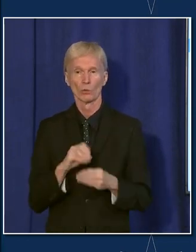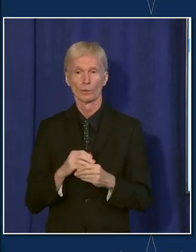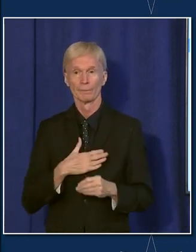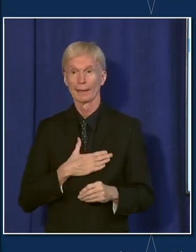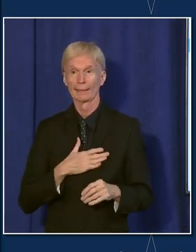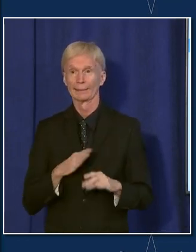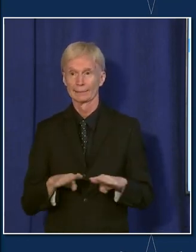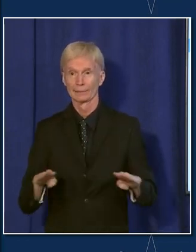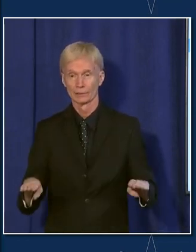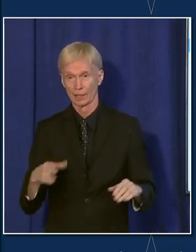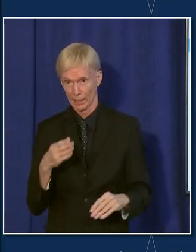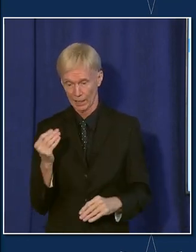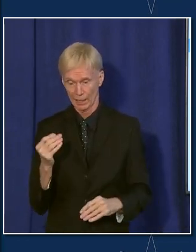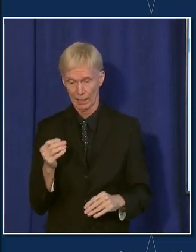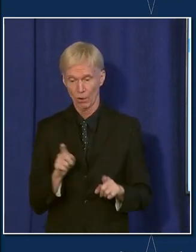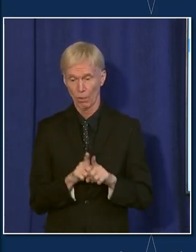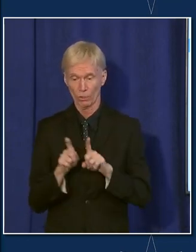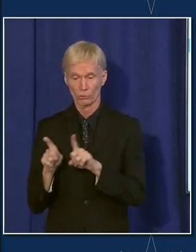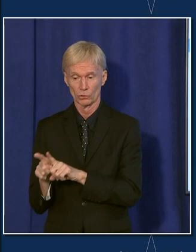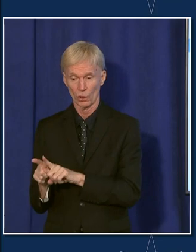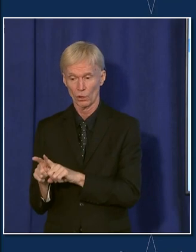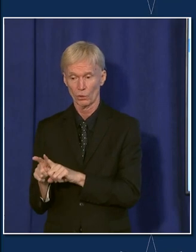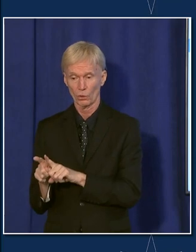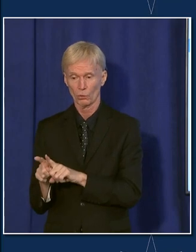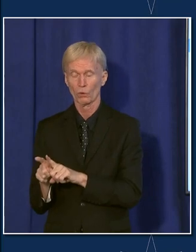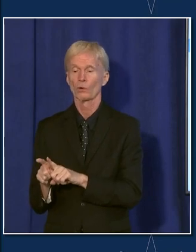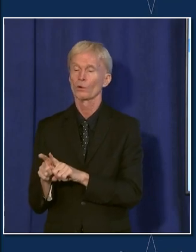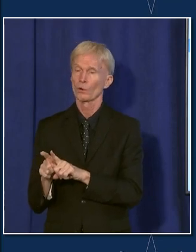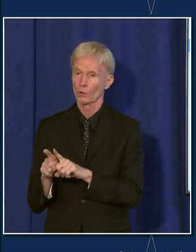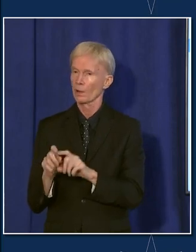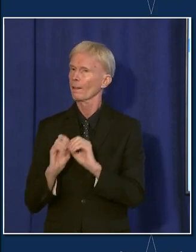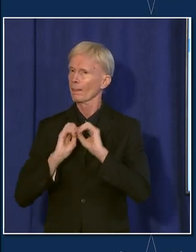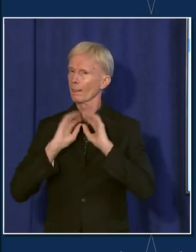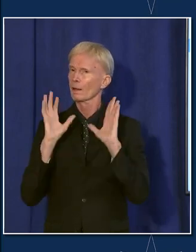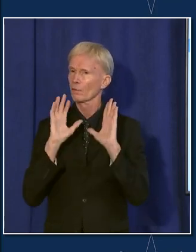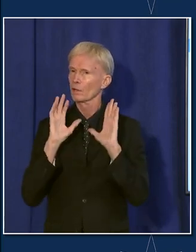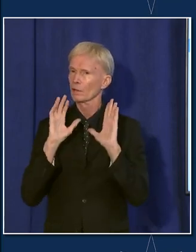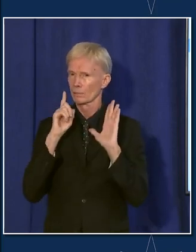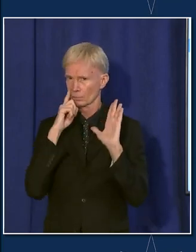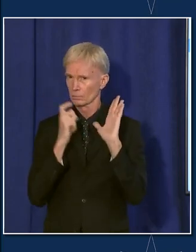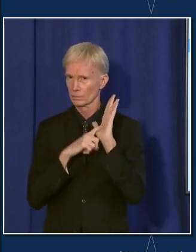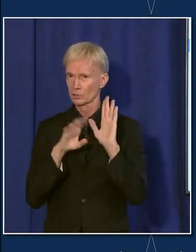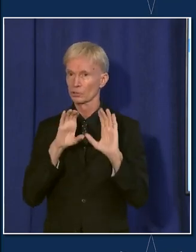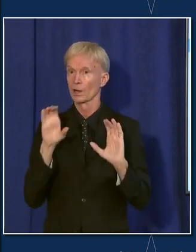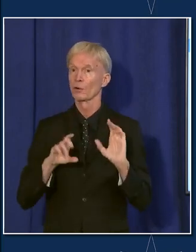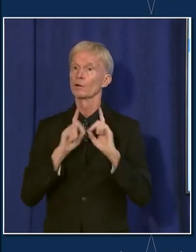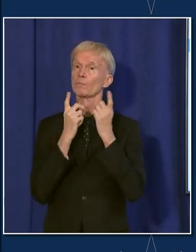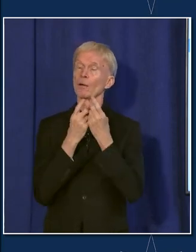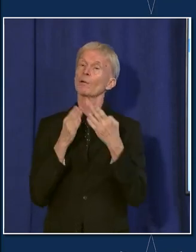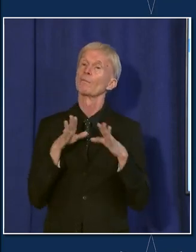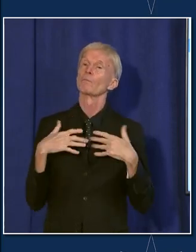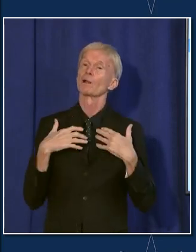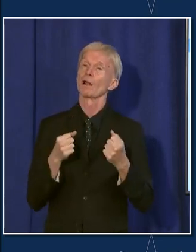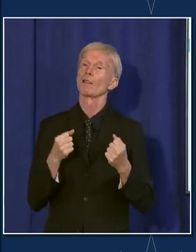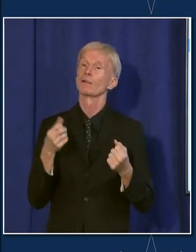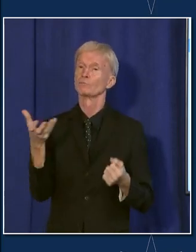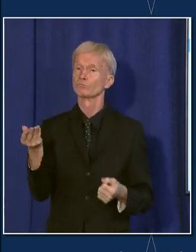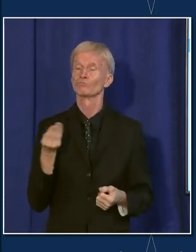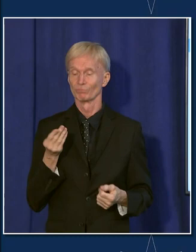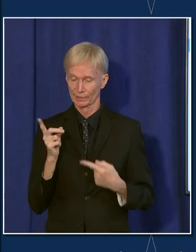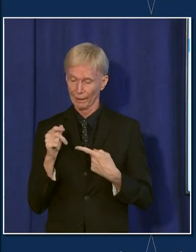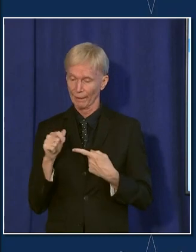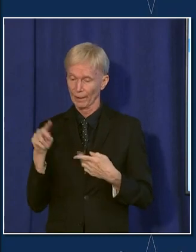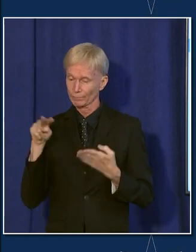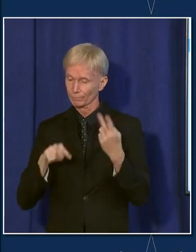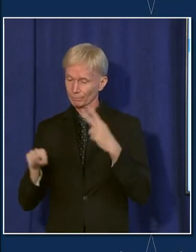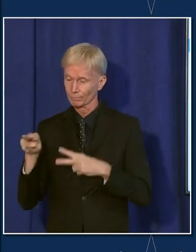I also think, you know, what we have seen very clearly, and I think, you know, Chicago Department of Public Health, once we got some additional data and saw that we